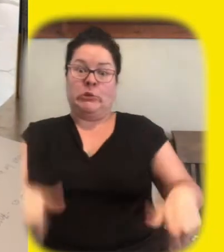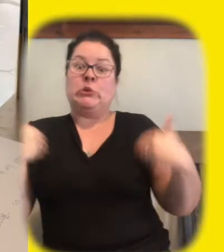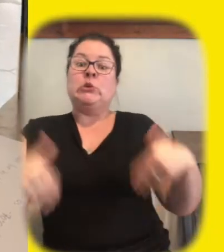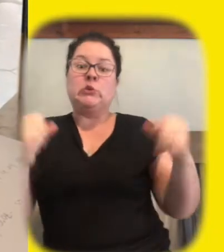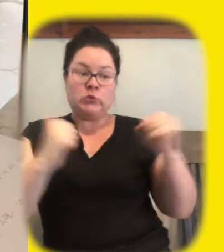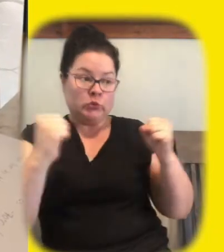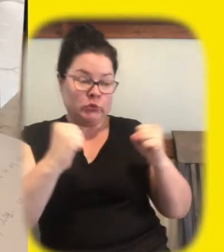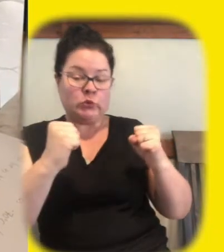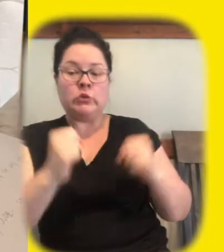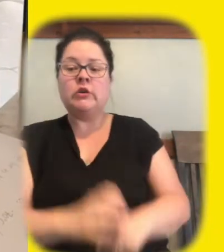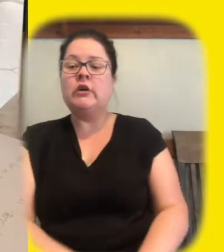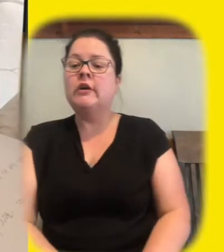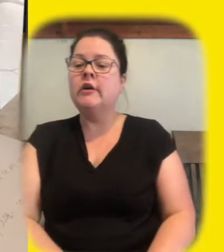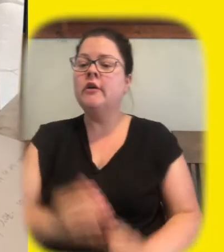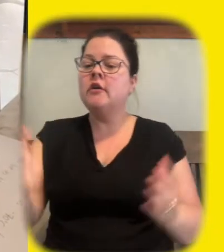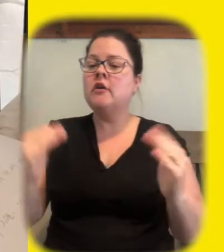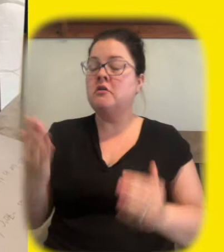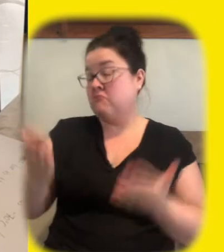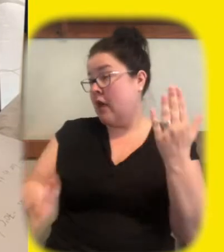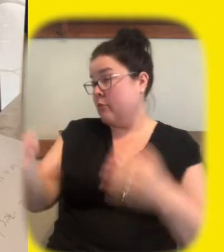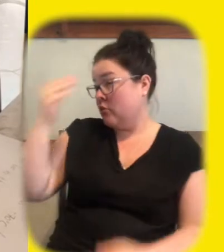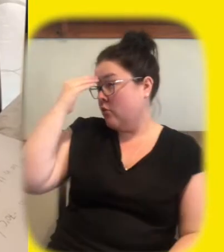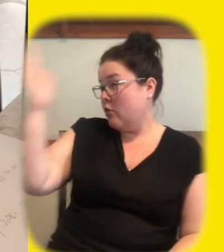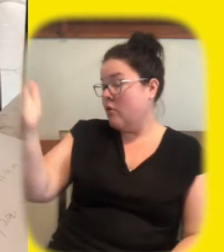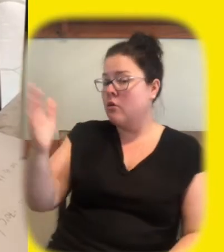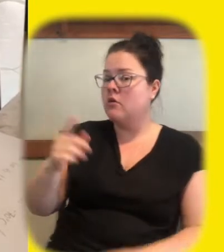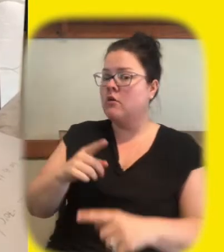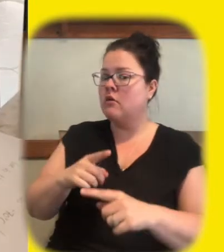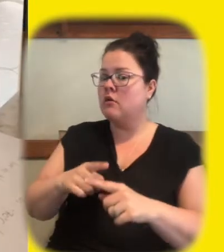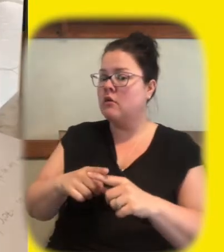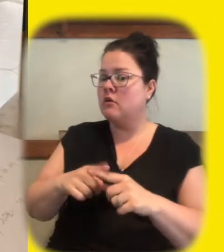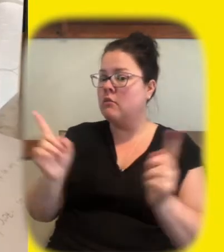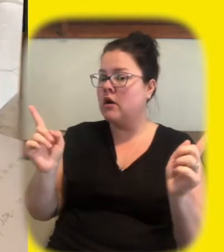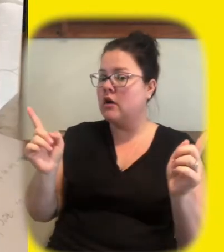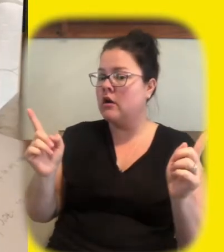and of course i don't know if you know this but